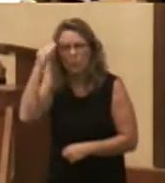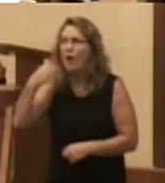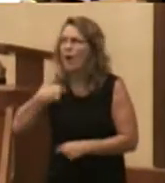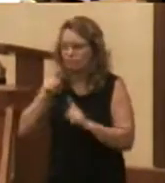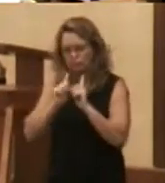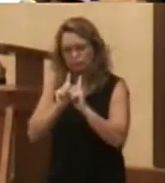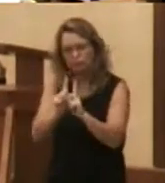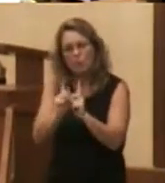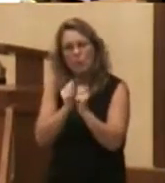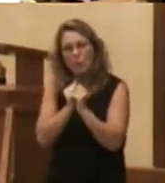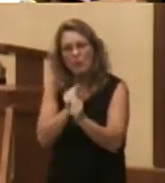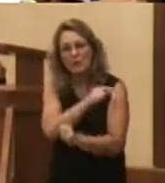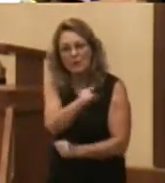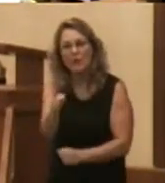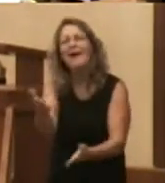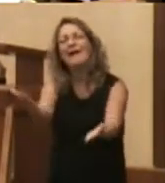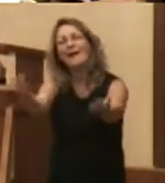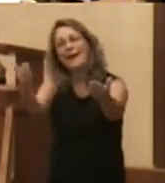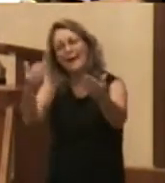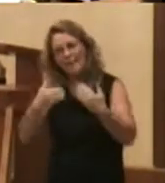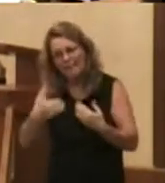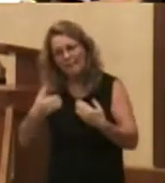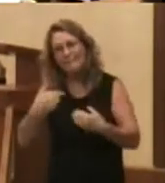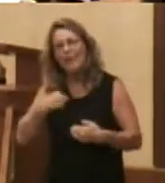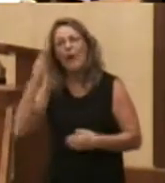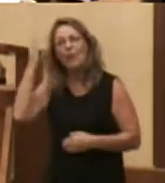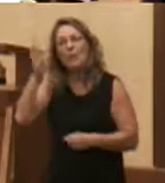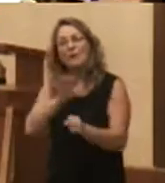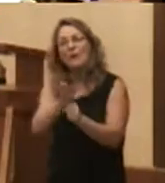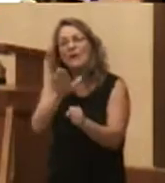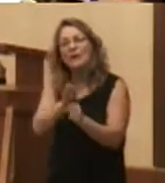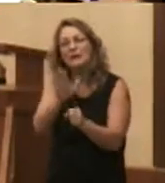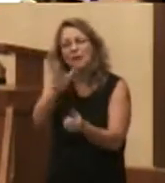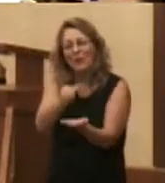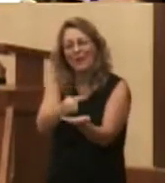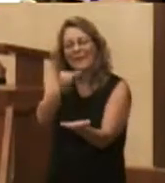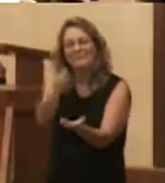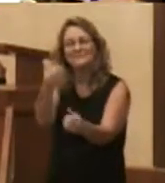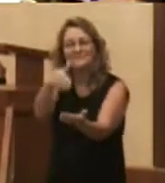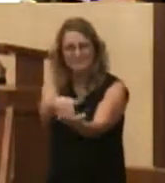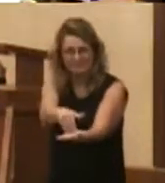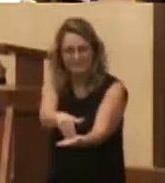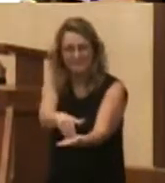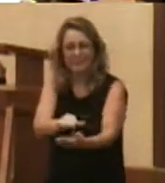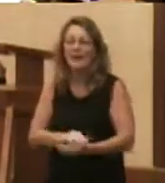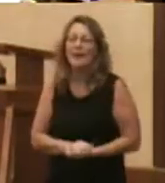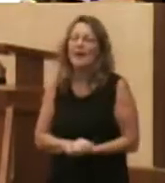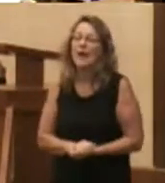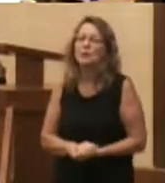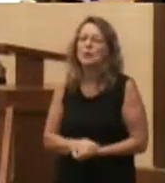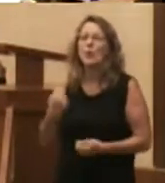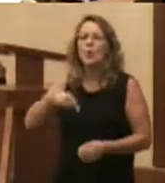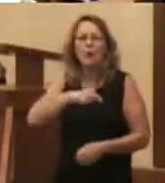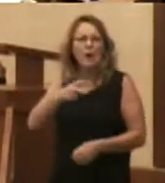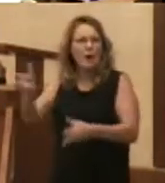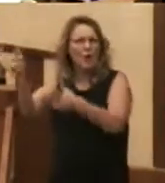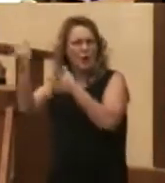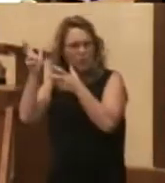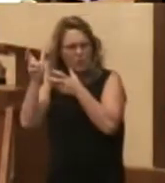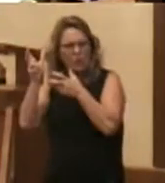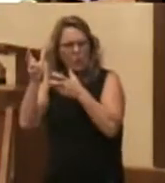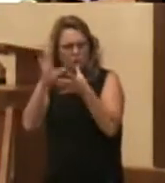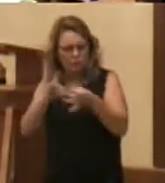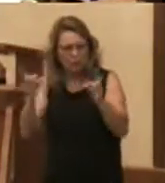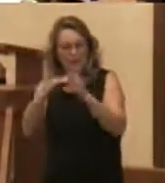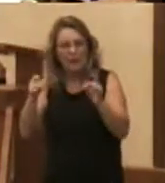to me, and I will give this to you. I will fill you up. We also heard a story today about feeding of 5,000 people